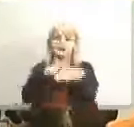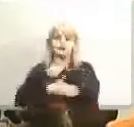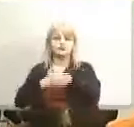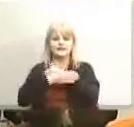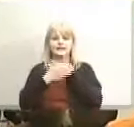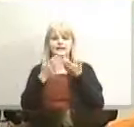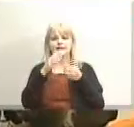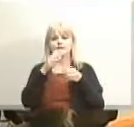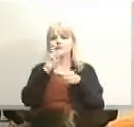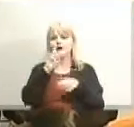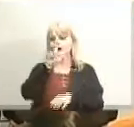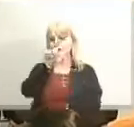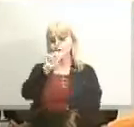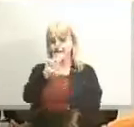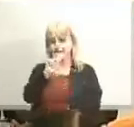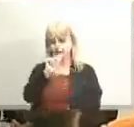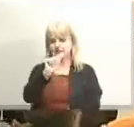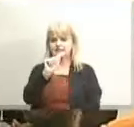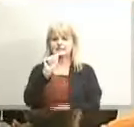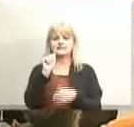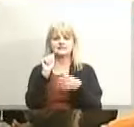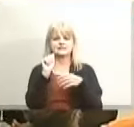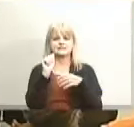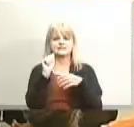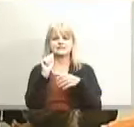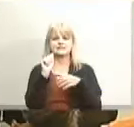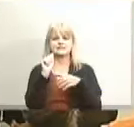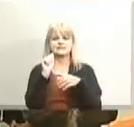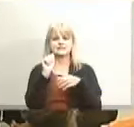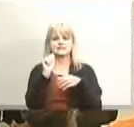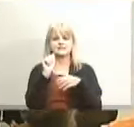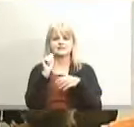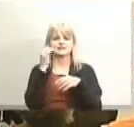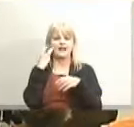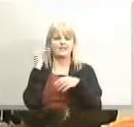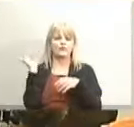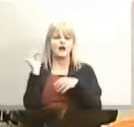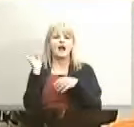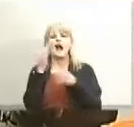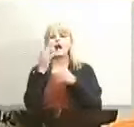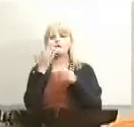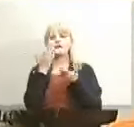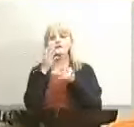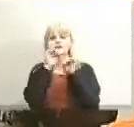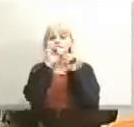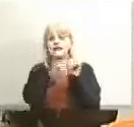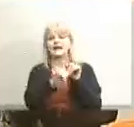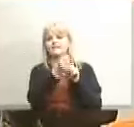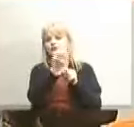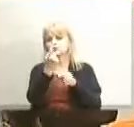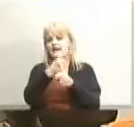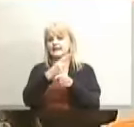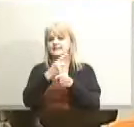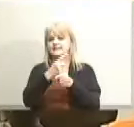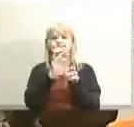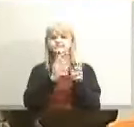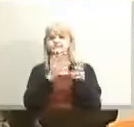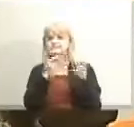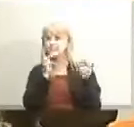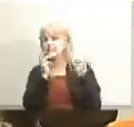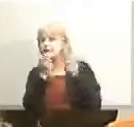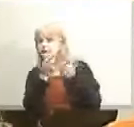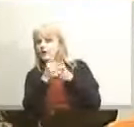i'll be there um just for a couple of days to meet with and hear from uh folks from the national education